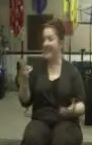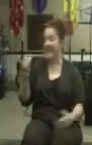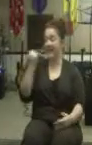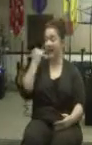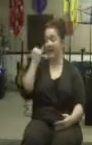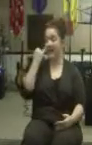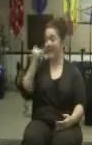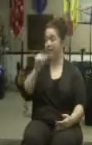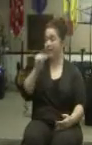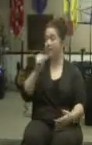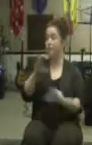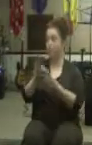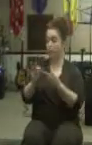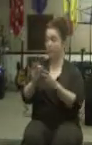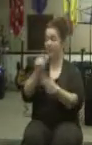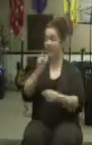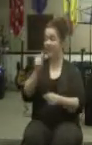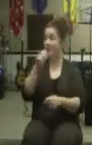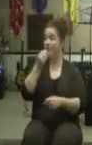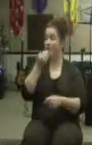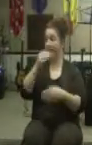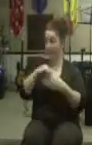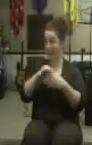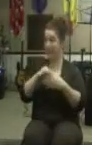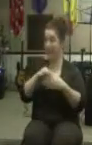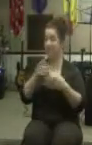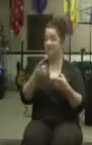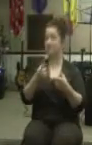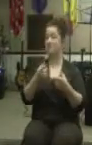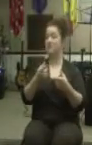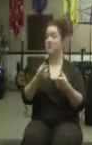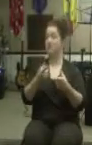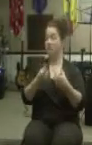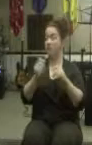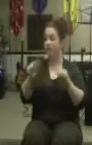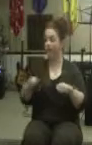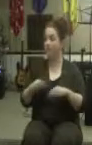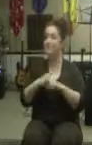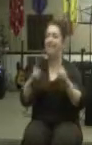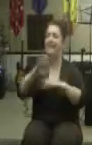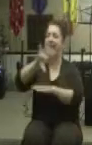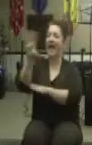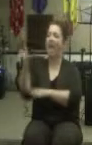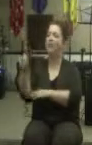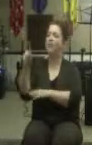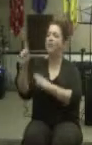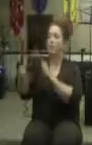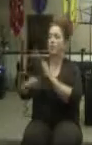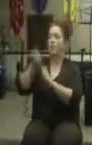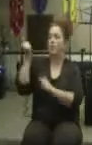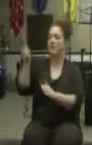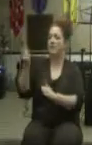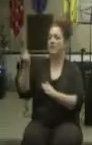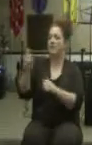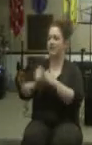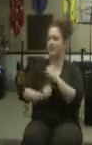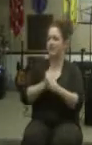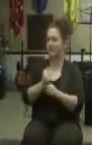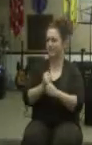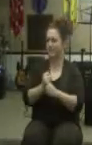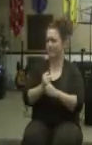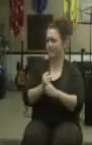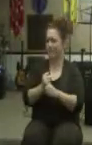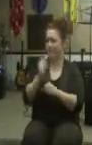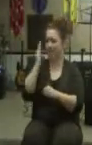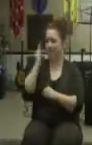a vegetarian or vegan, you eat meat. You can eat meat. But in Africa, it's once a year.